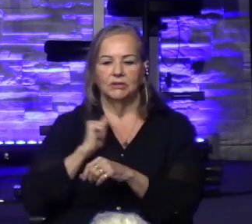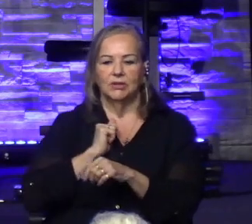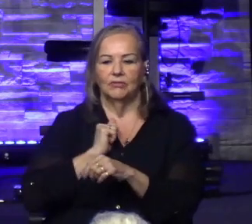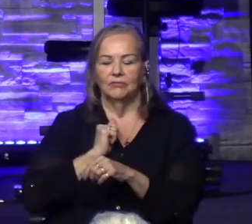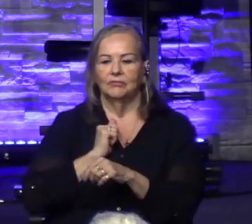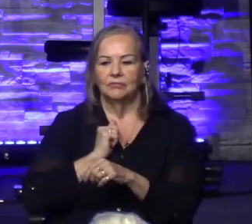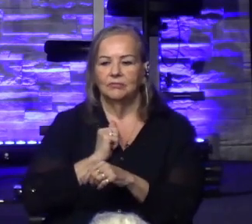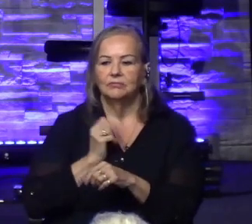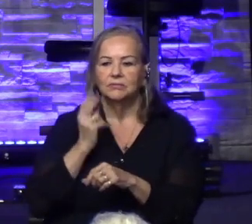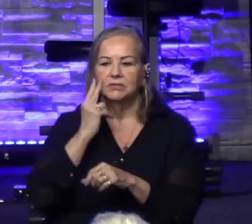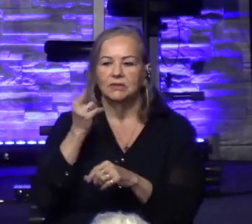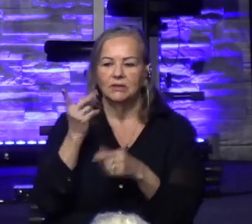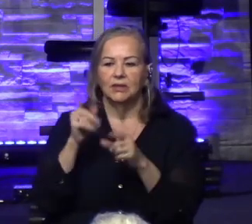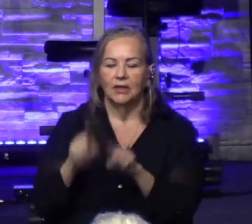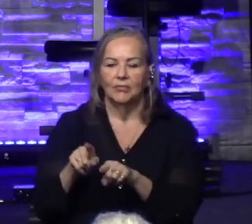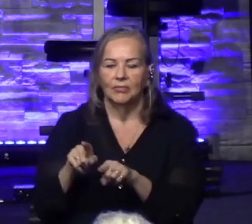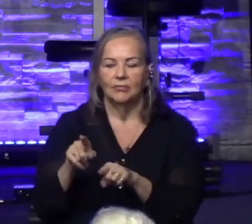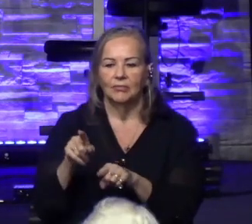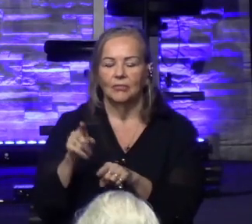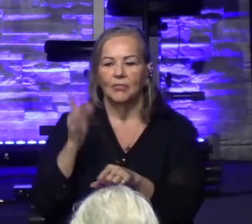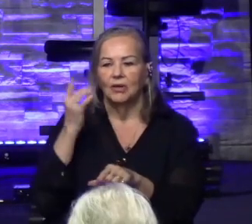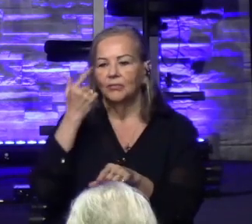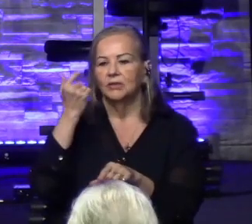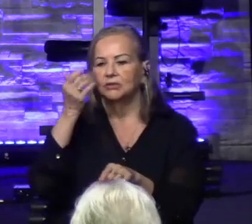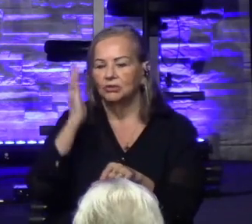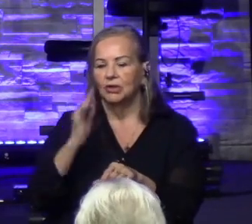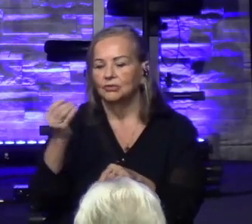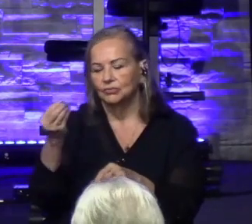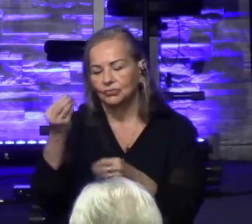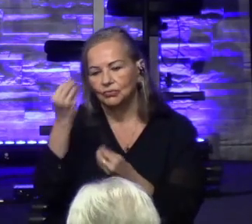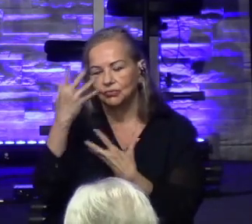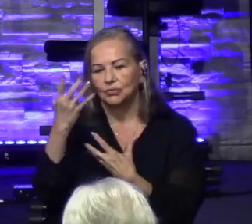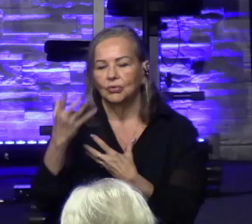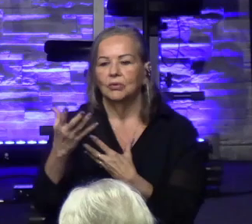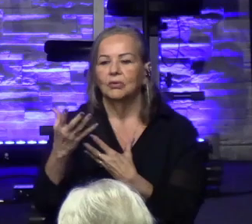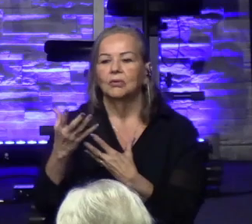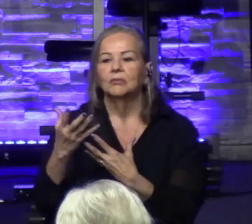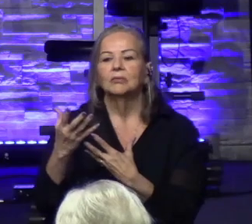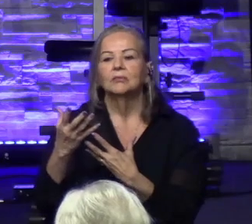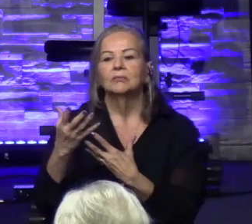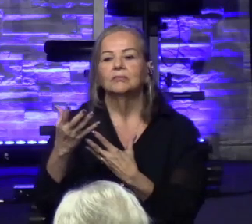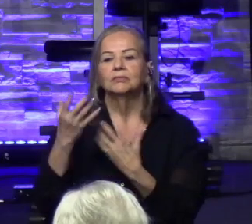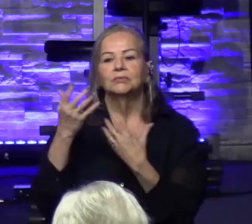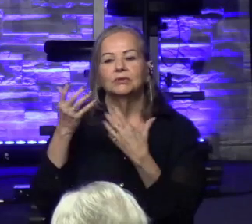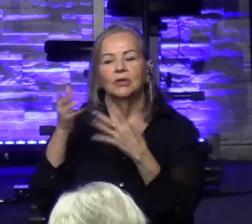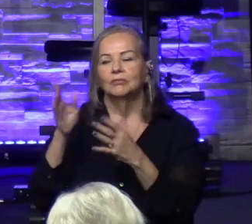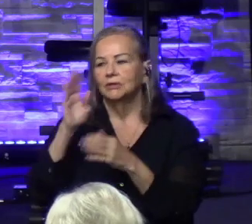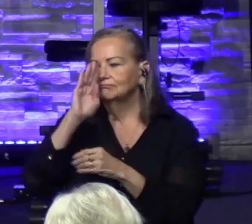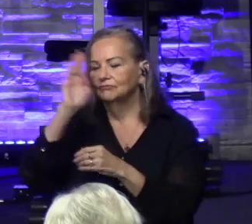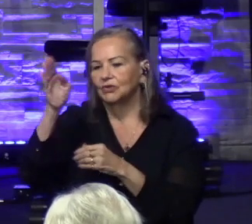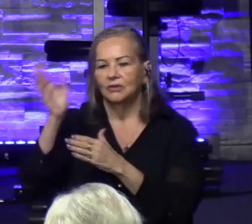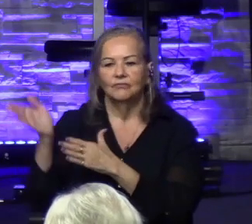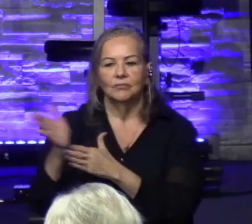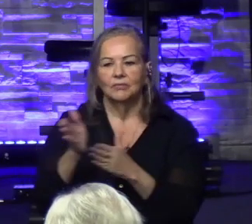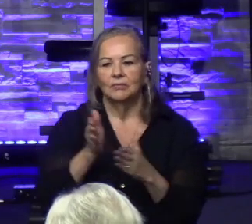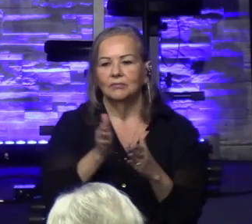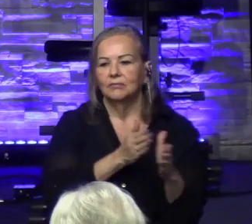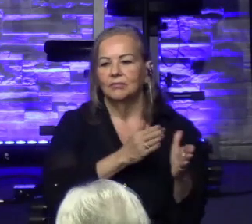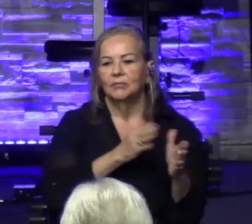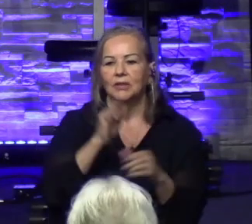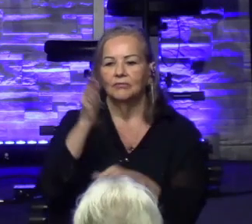happen because he knew God had told him what to do. He knew he had a plan directly from God. So he needed to be persistent